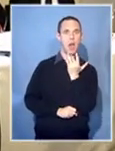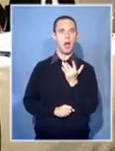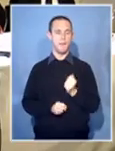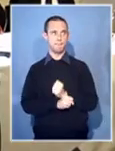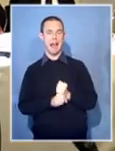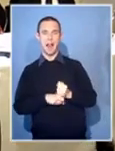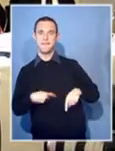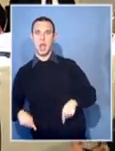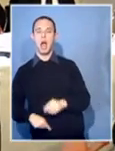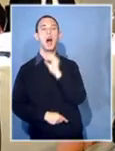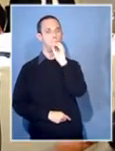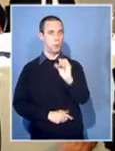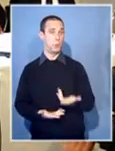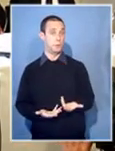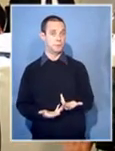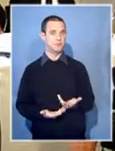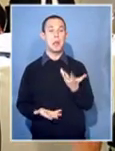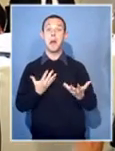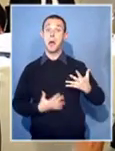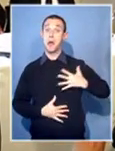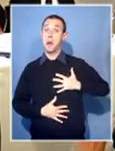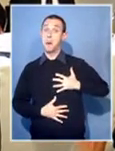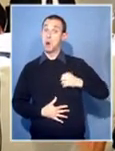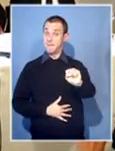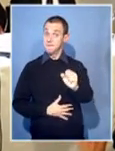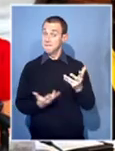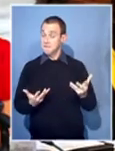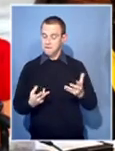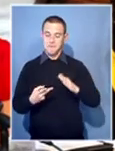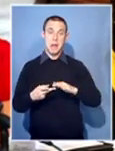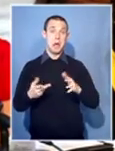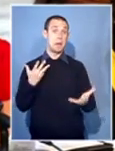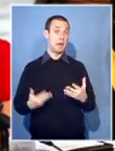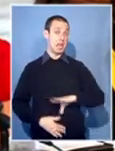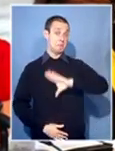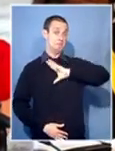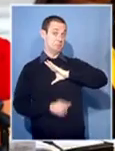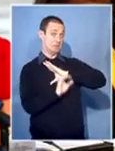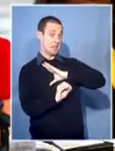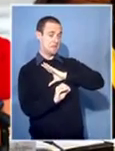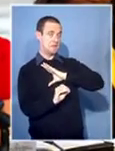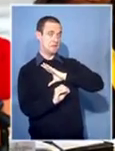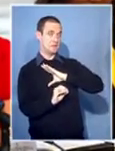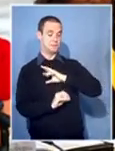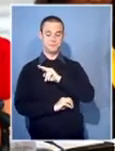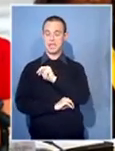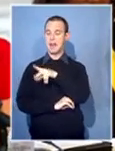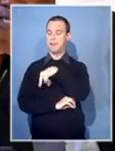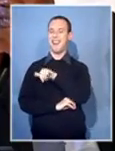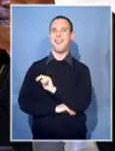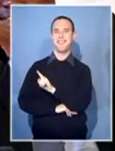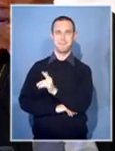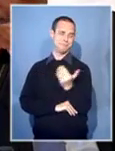Brave words, perhaps even courageous. The NPA has failed to distinguish itself lately.